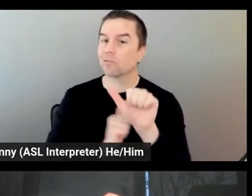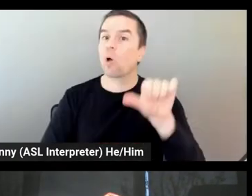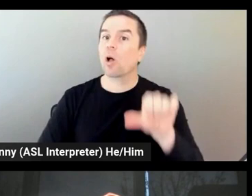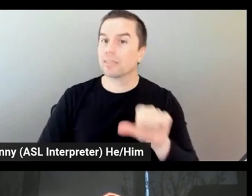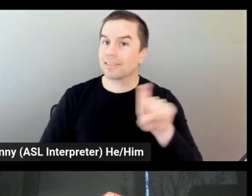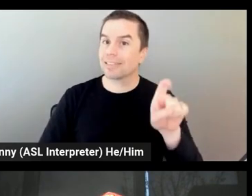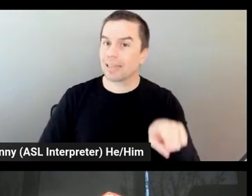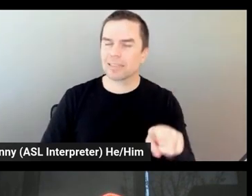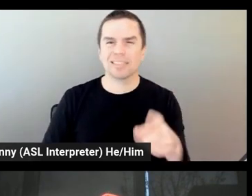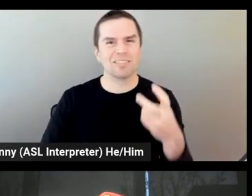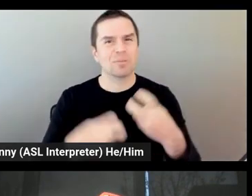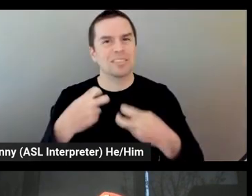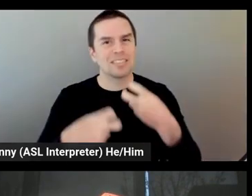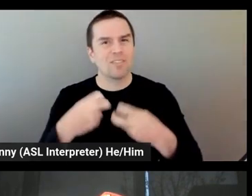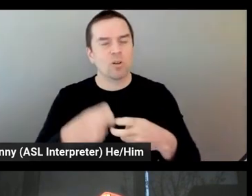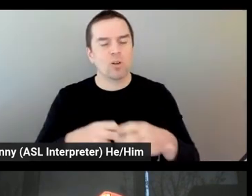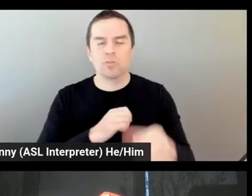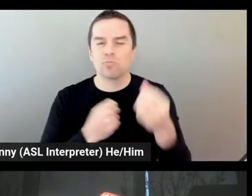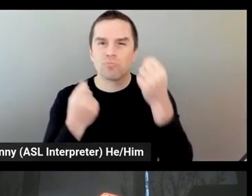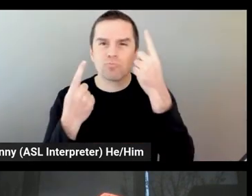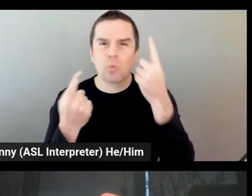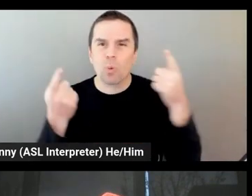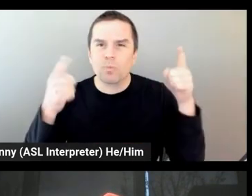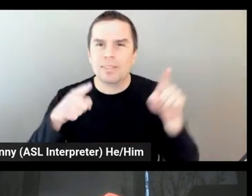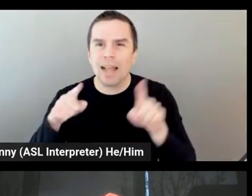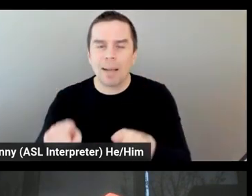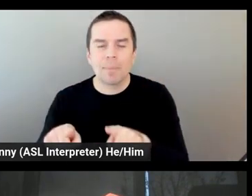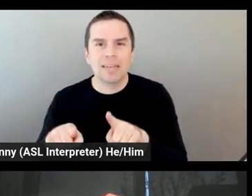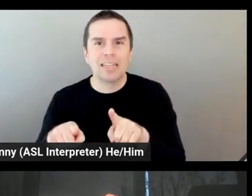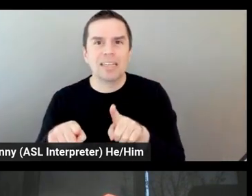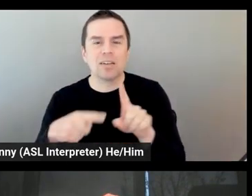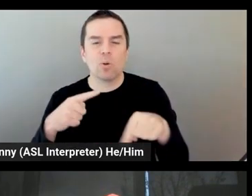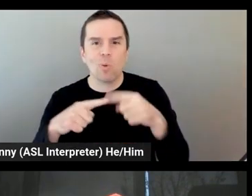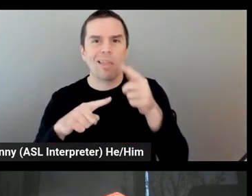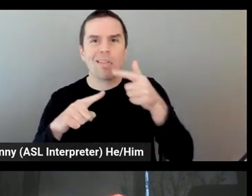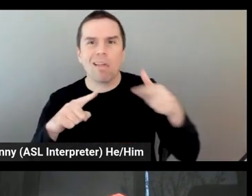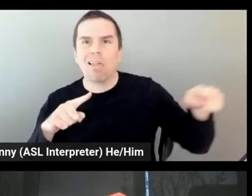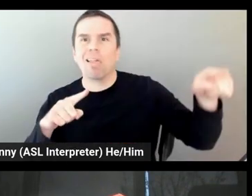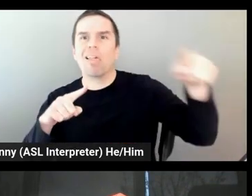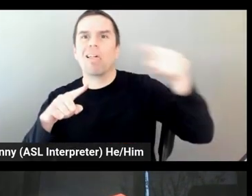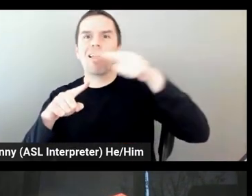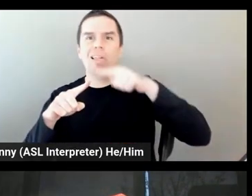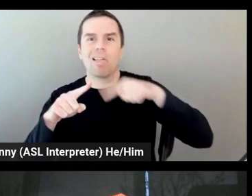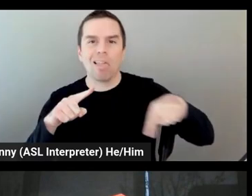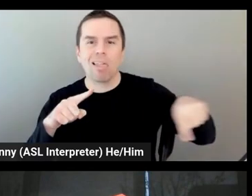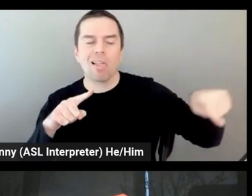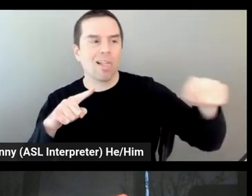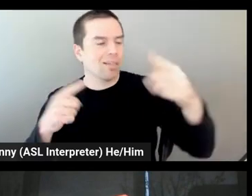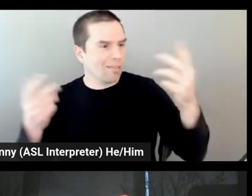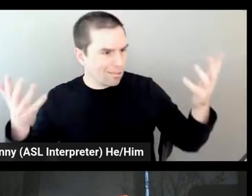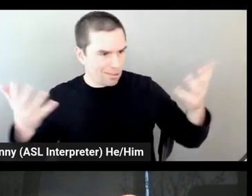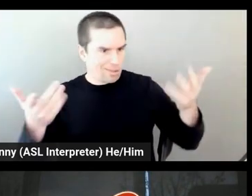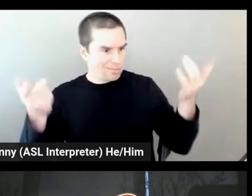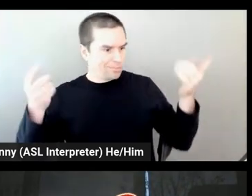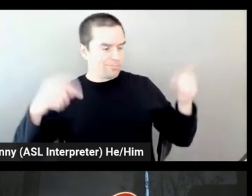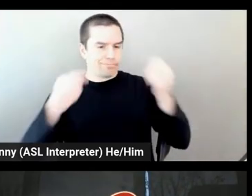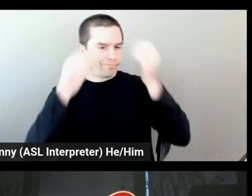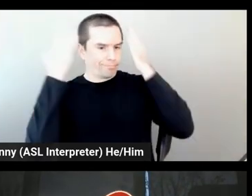you're going around the circuit and trying to figure out. So having this app available, you know, that's giving you that real-time feed, that's going to be awesome.